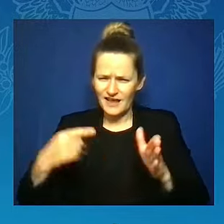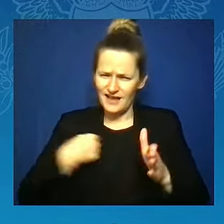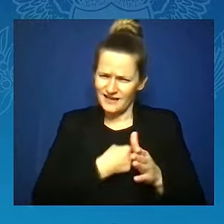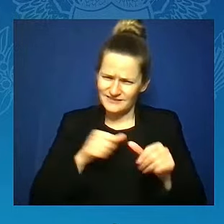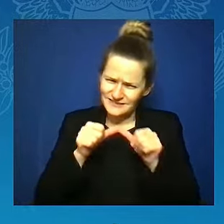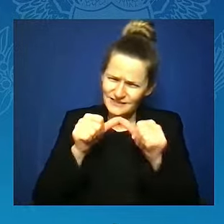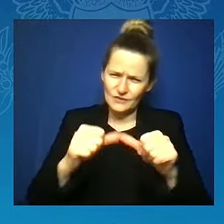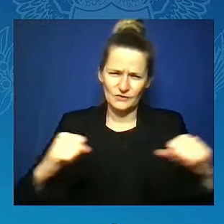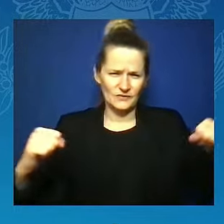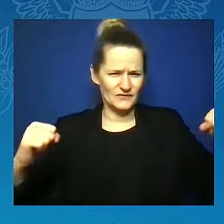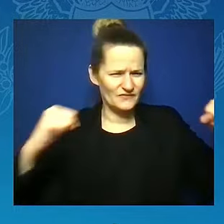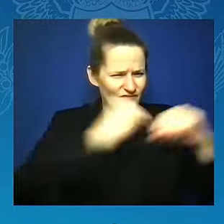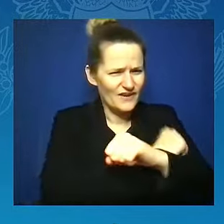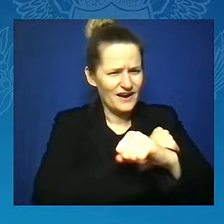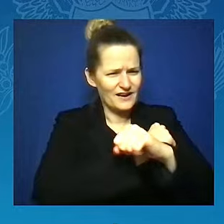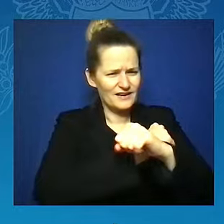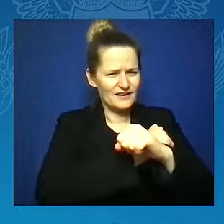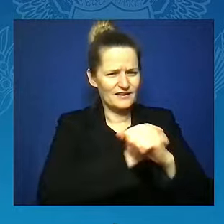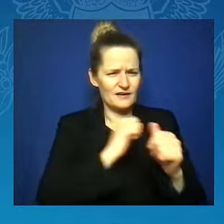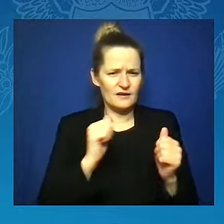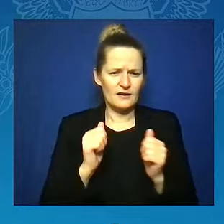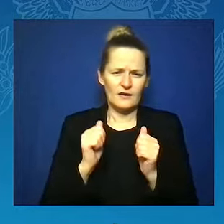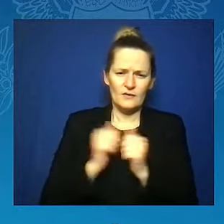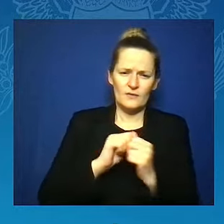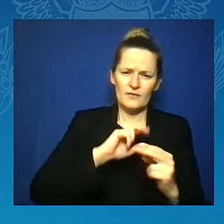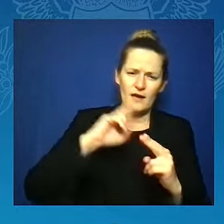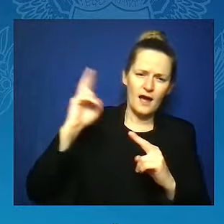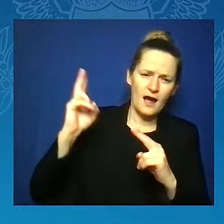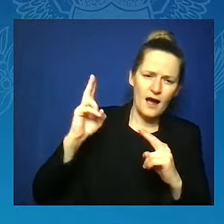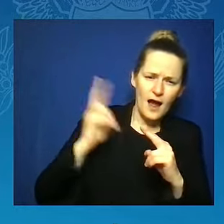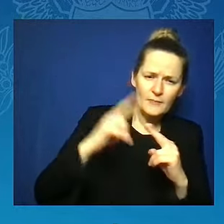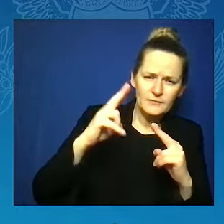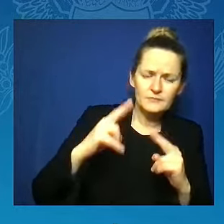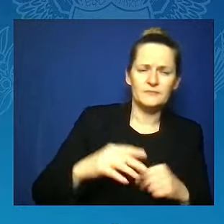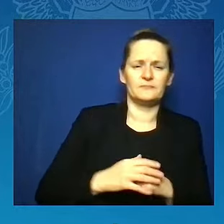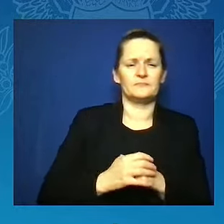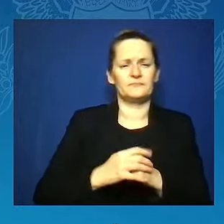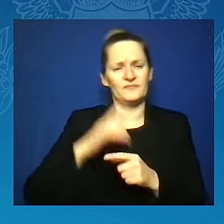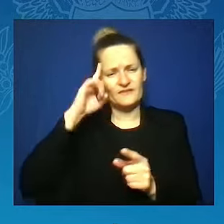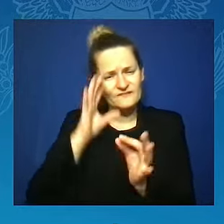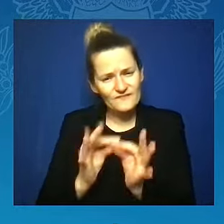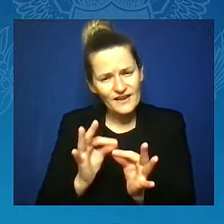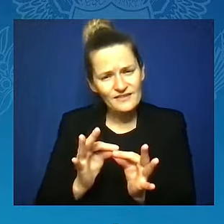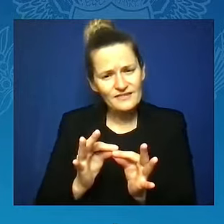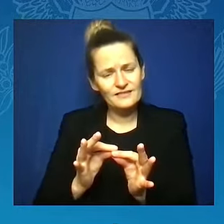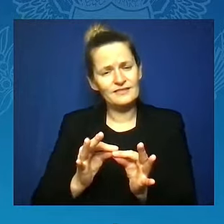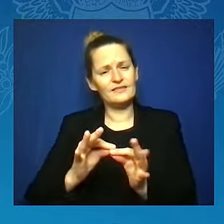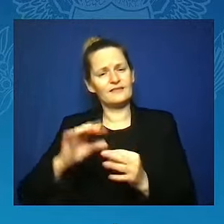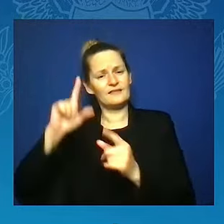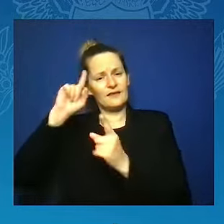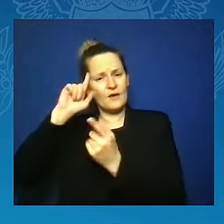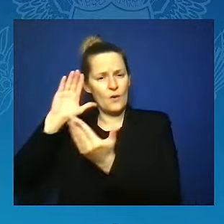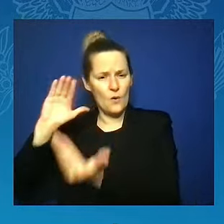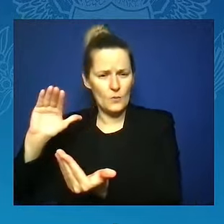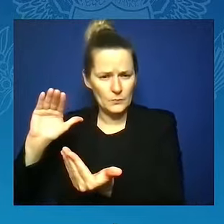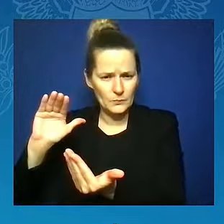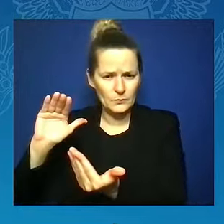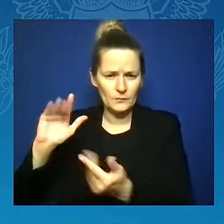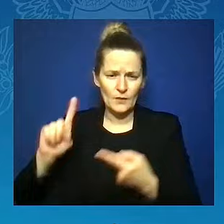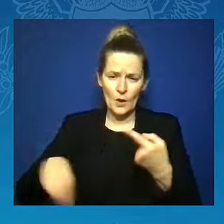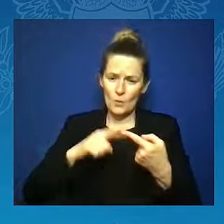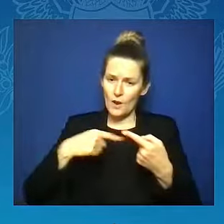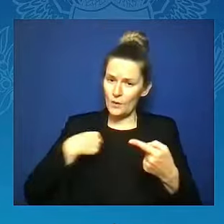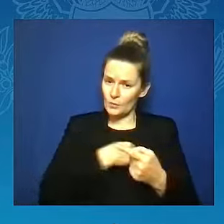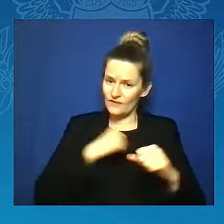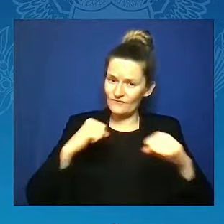hope. Because when we fight, we win. God bless you. And God bless the United States of America. God bless